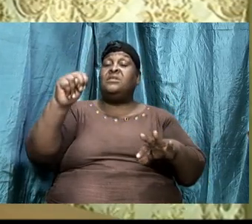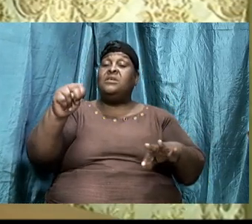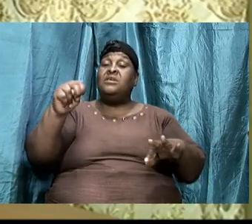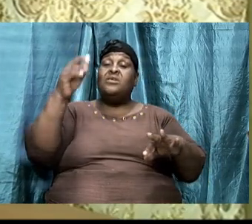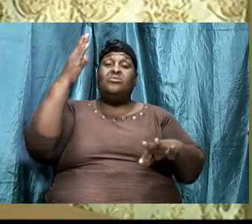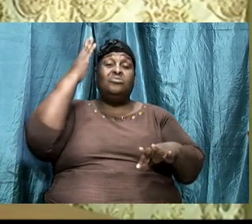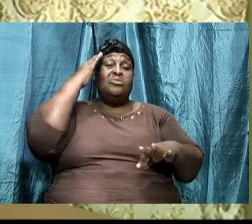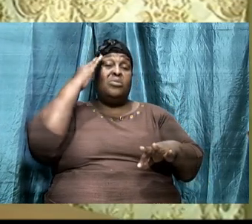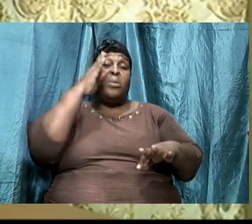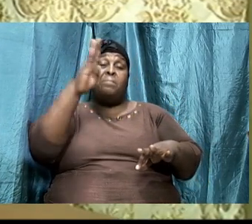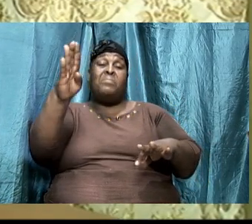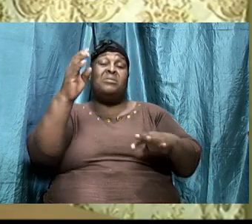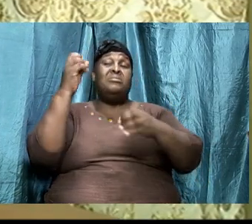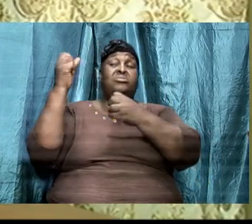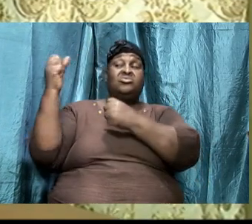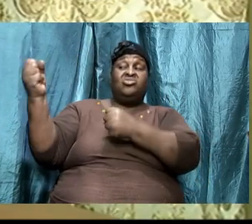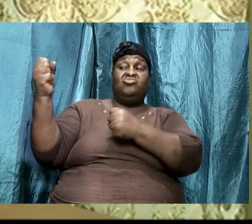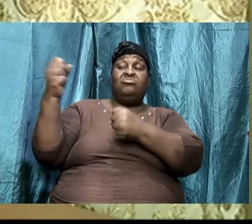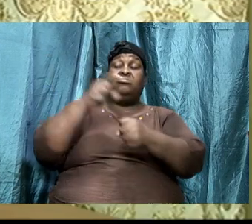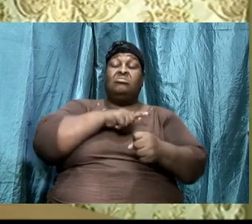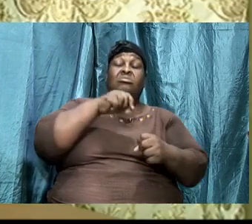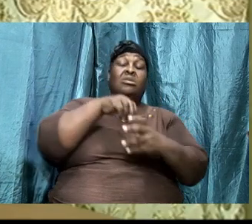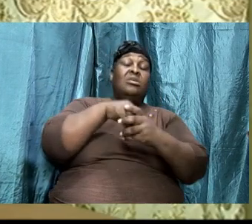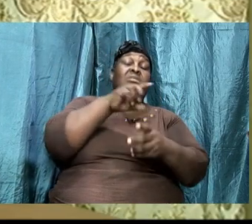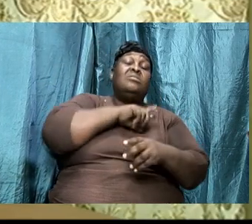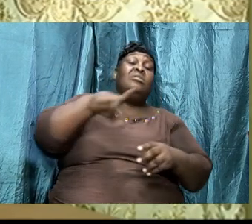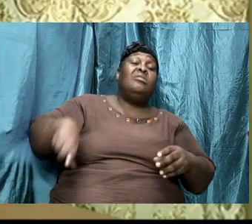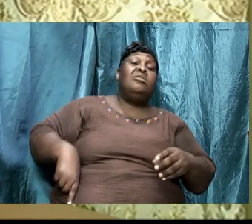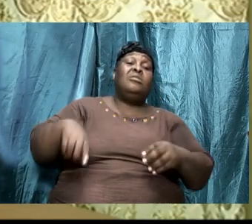be strong in the Lord and in the power of his might